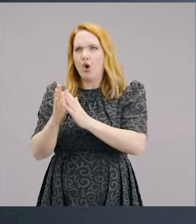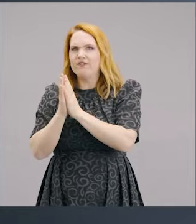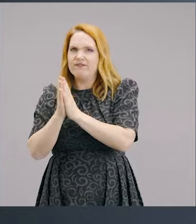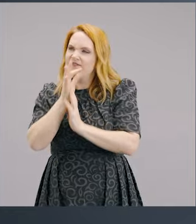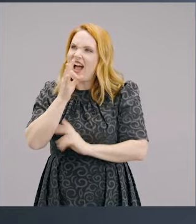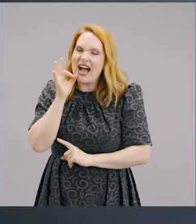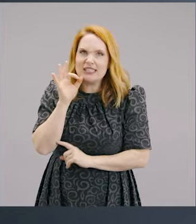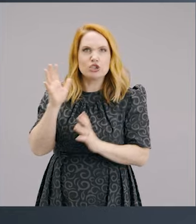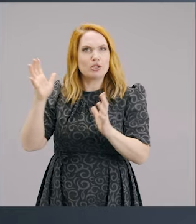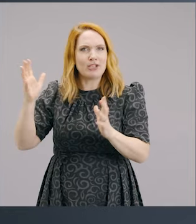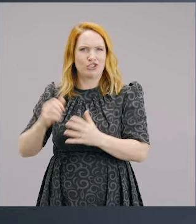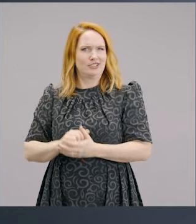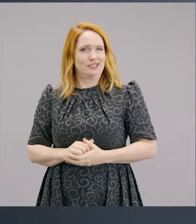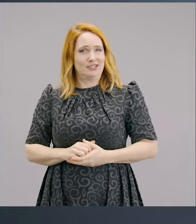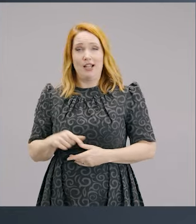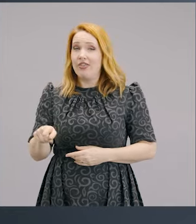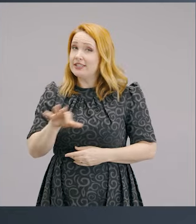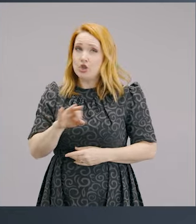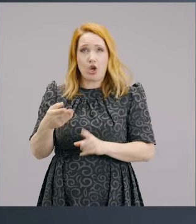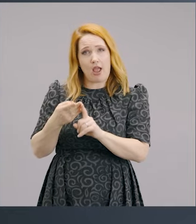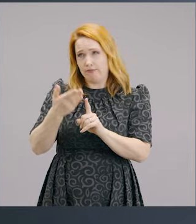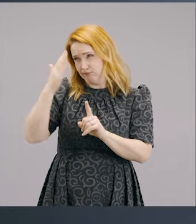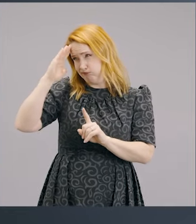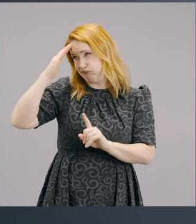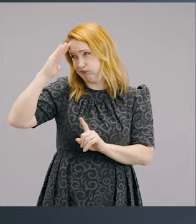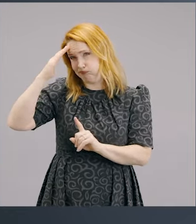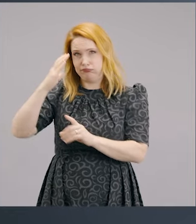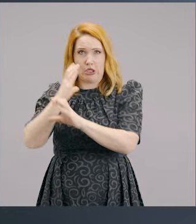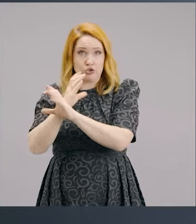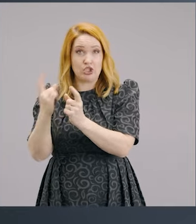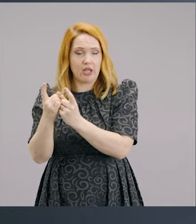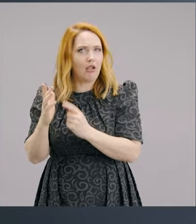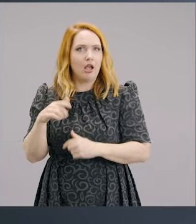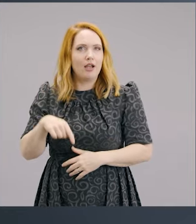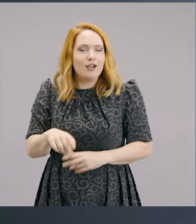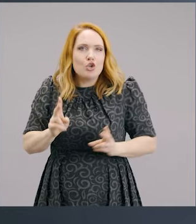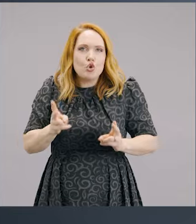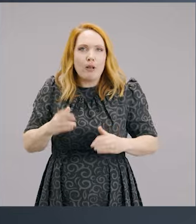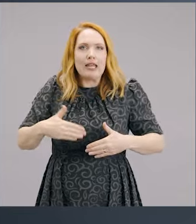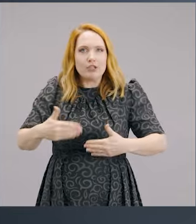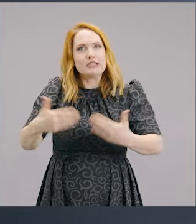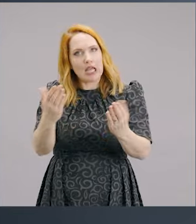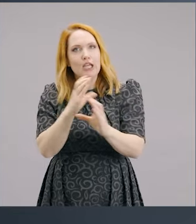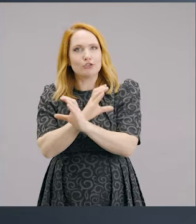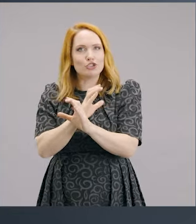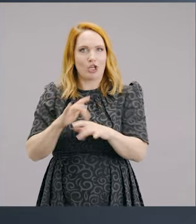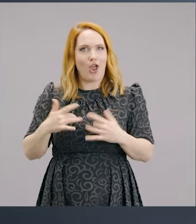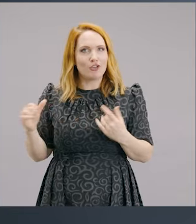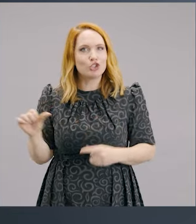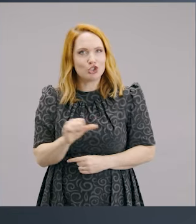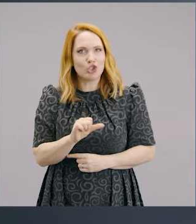challenge to your heart as well. It's not a fanatical thing to do. It is a thing that God calls us all to do.